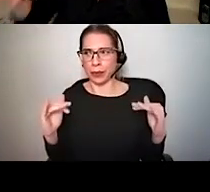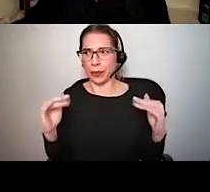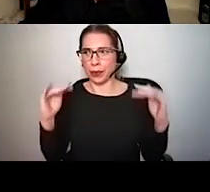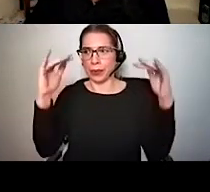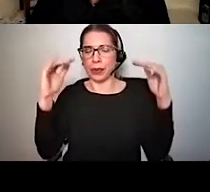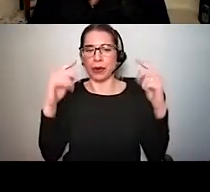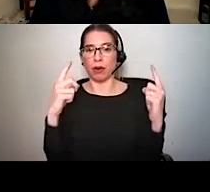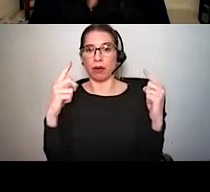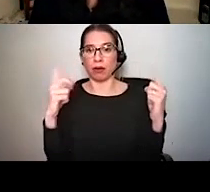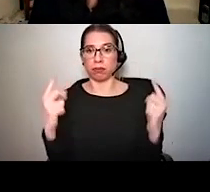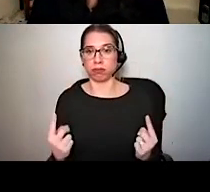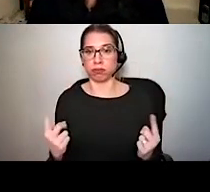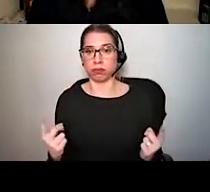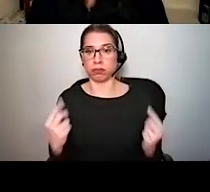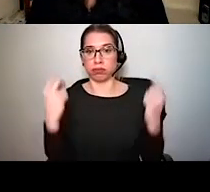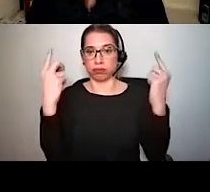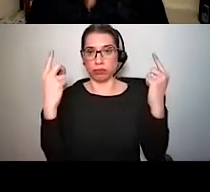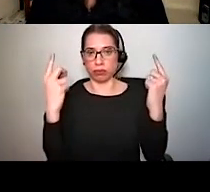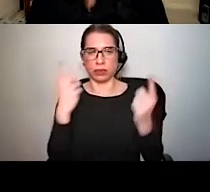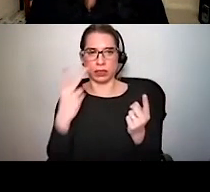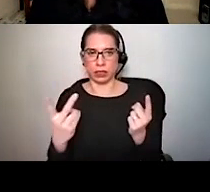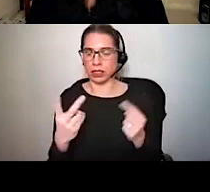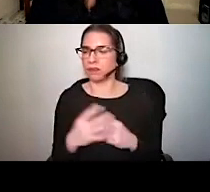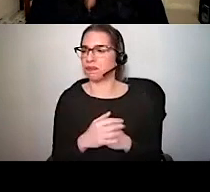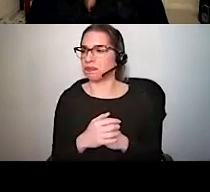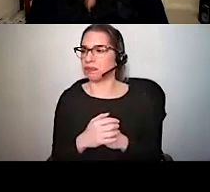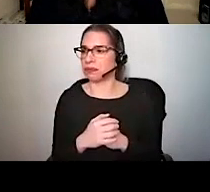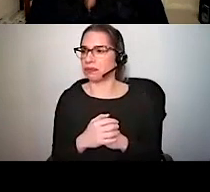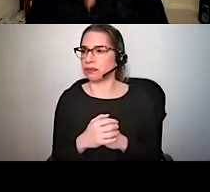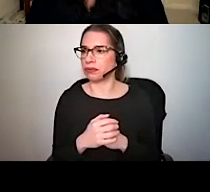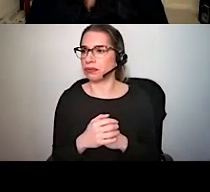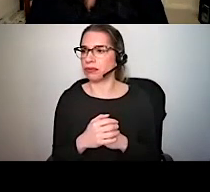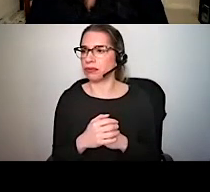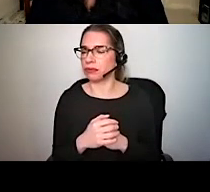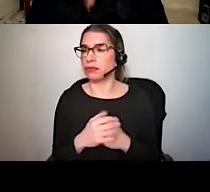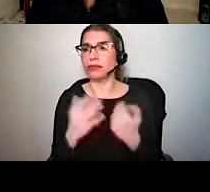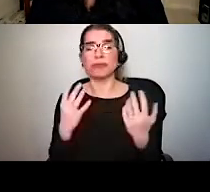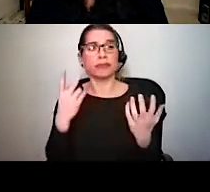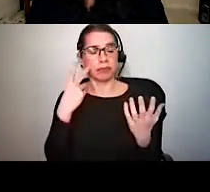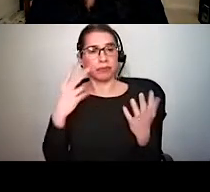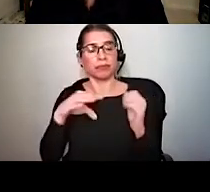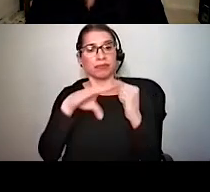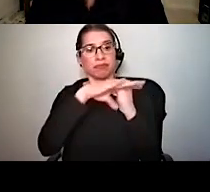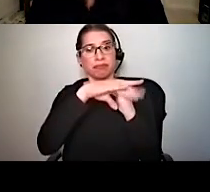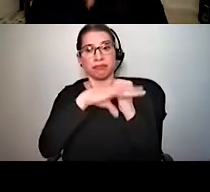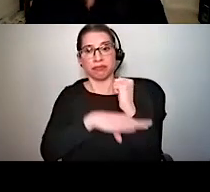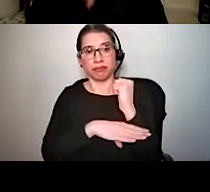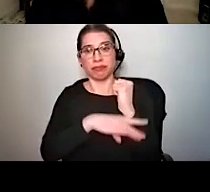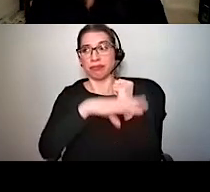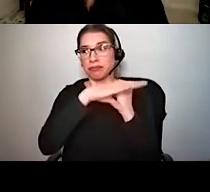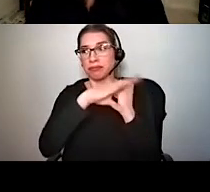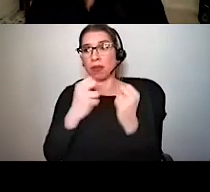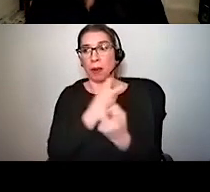up. And so what you can appreciate is that at a particular point, this bone, known as the otic capsule, that encases the